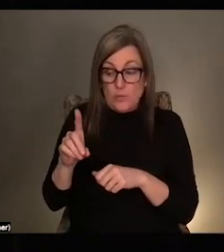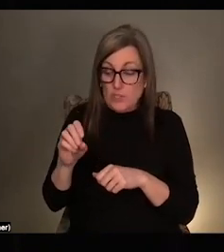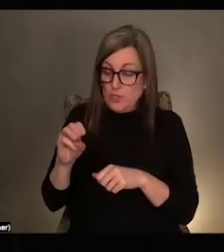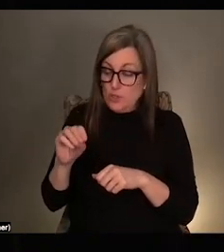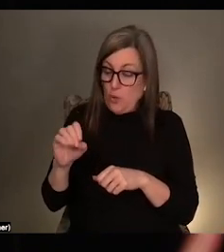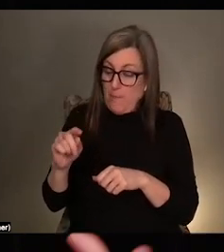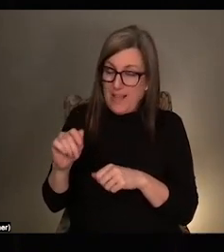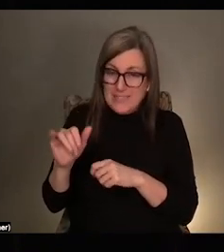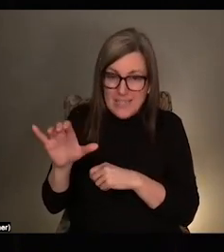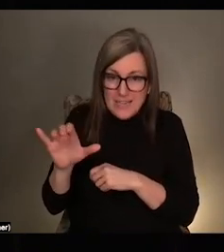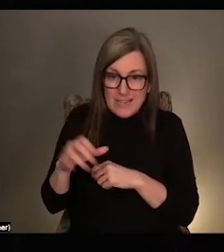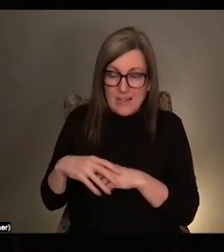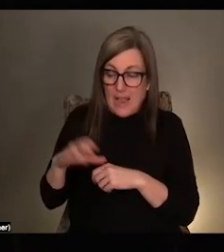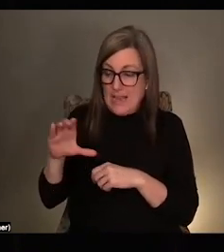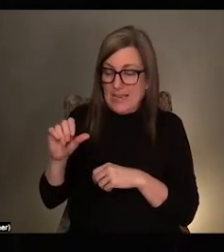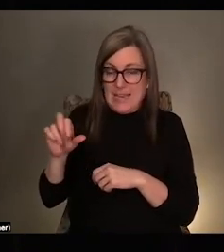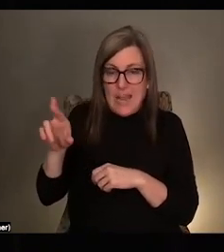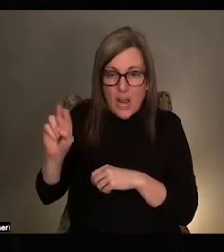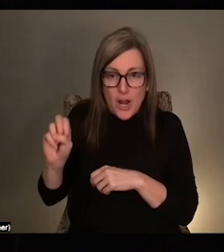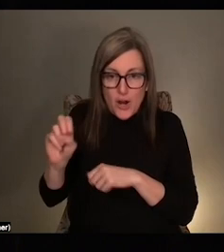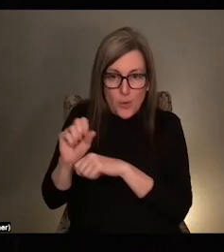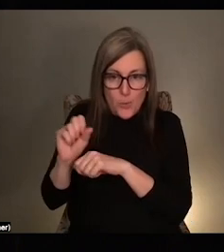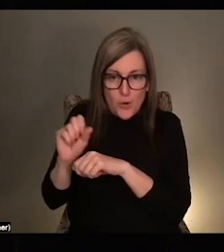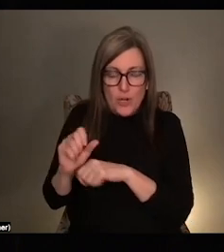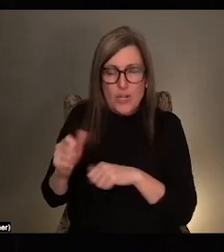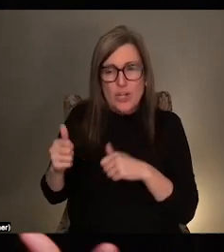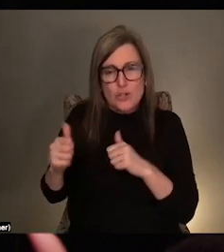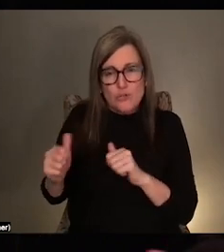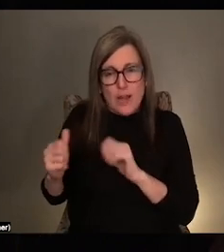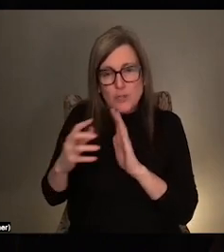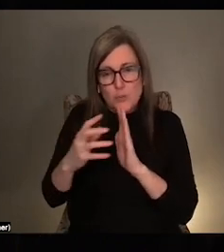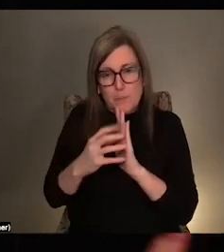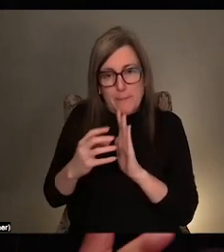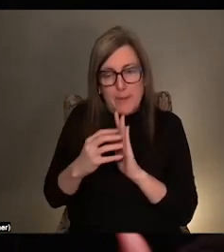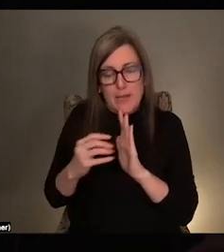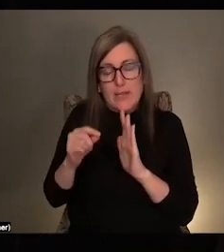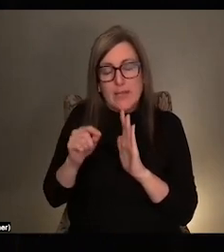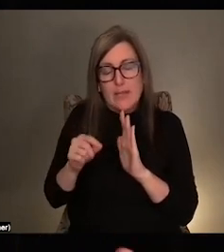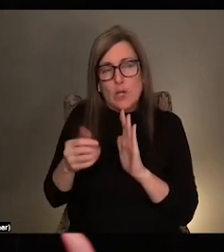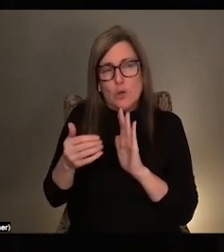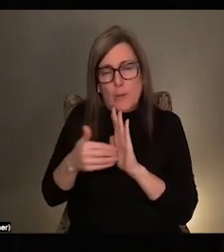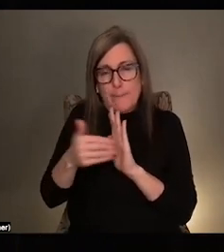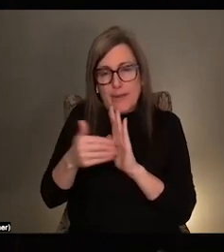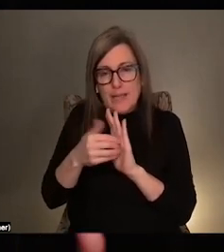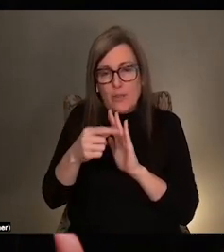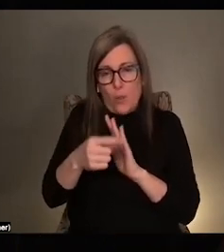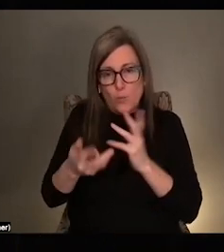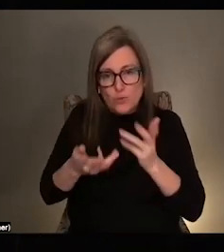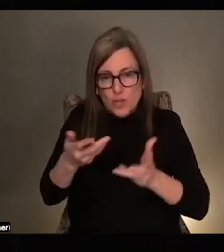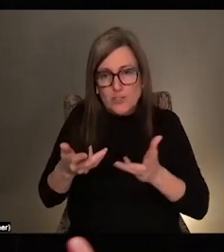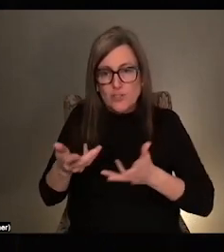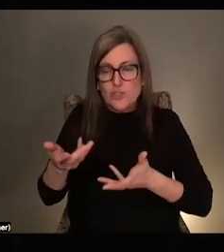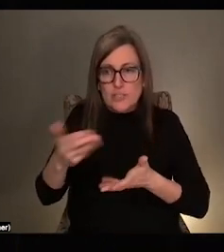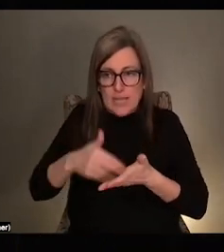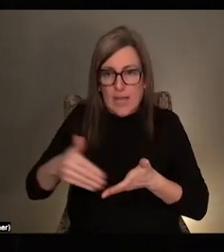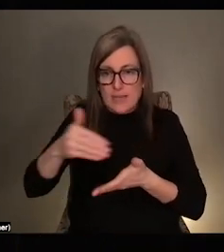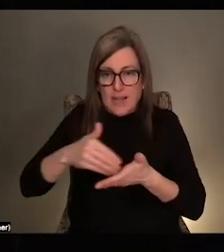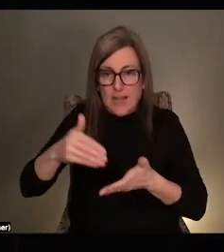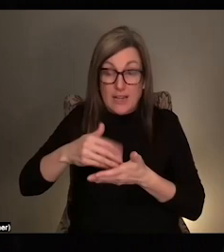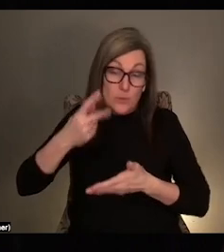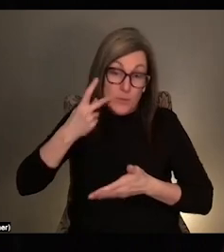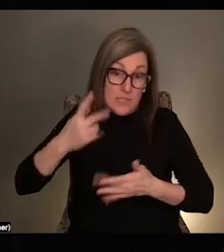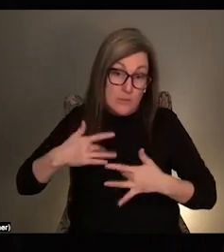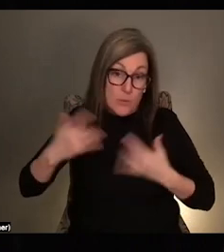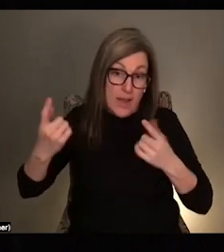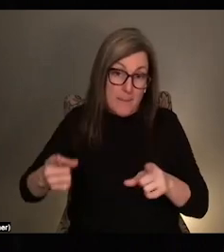care work and caring and trying to like mimic and, and, and like repeat those gestures over and over again and see what they produced. So